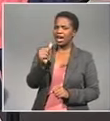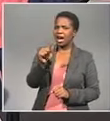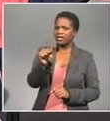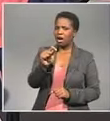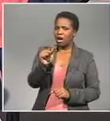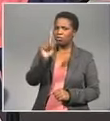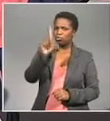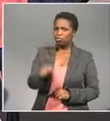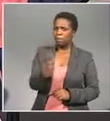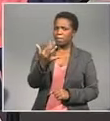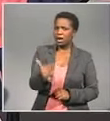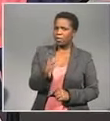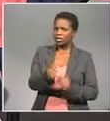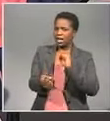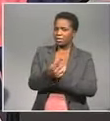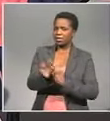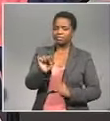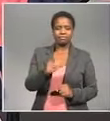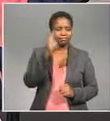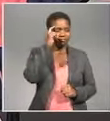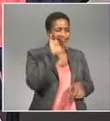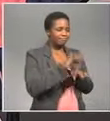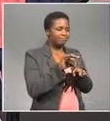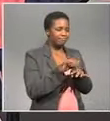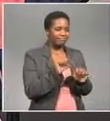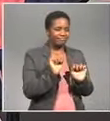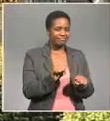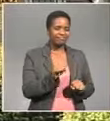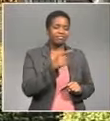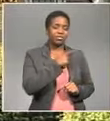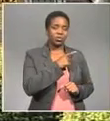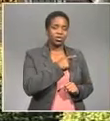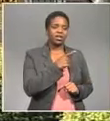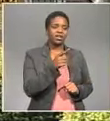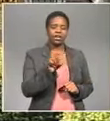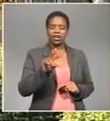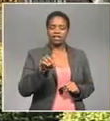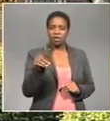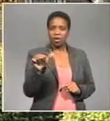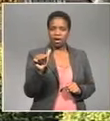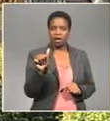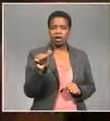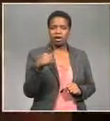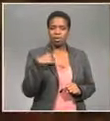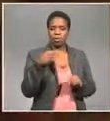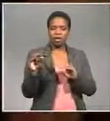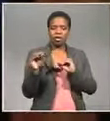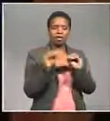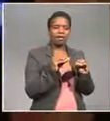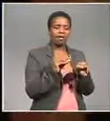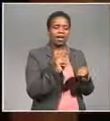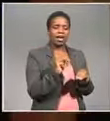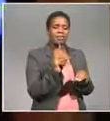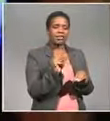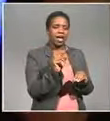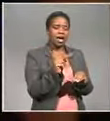that now If they're capitalizing a little Strategic, I would think As Vodacom users want to move to alternative mobile